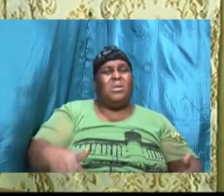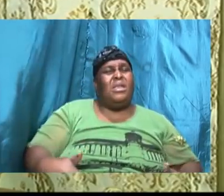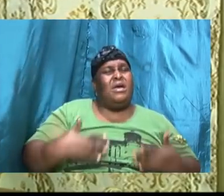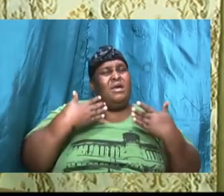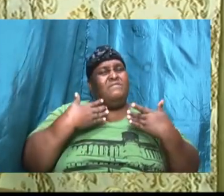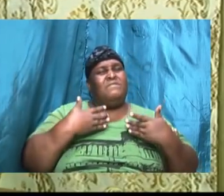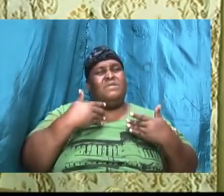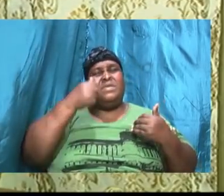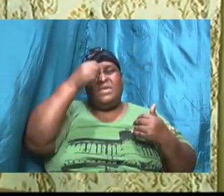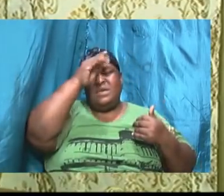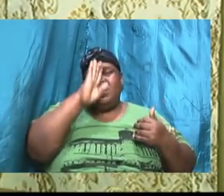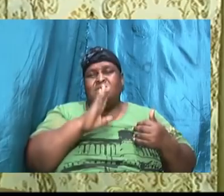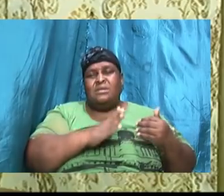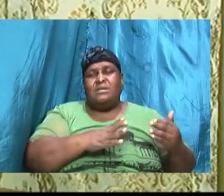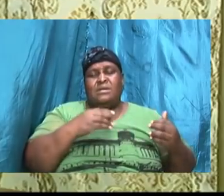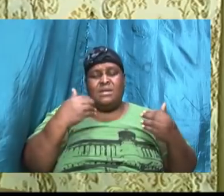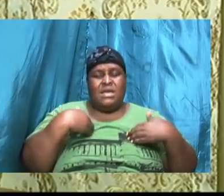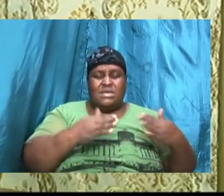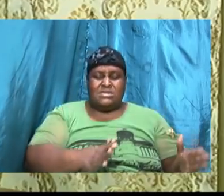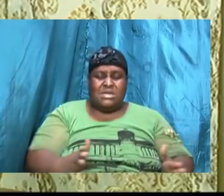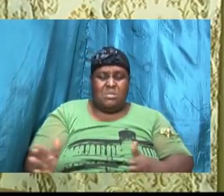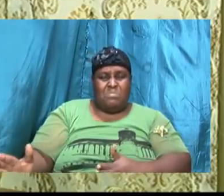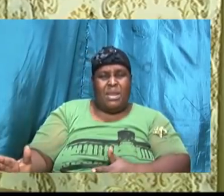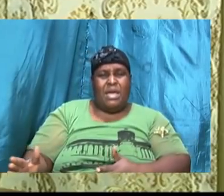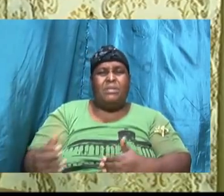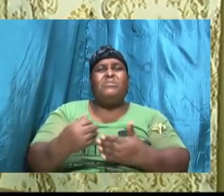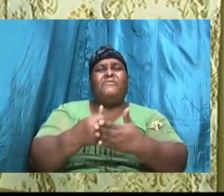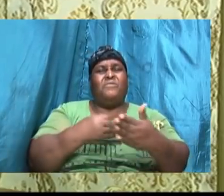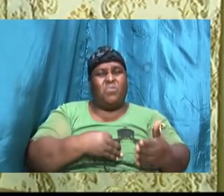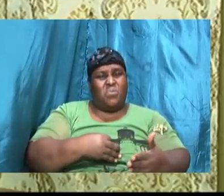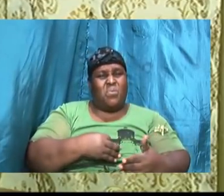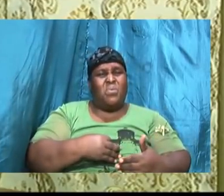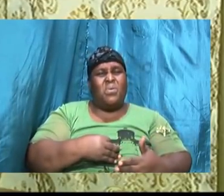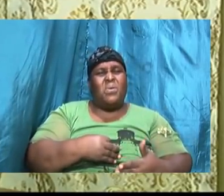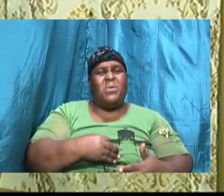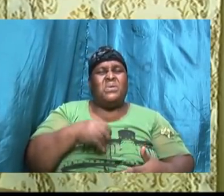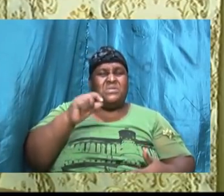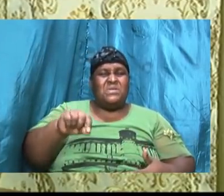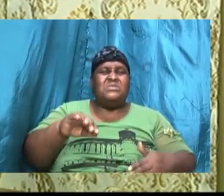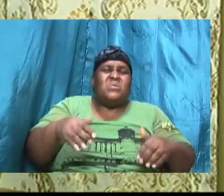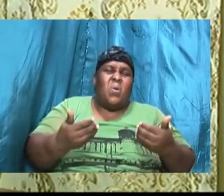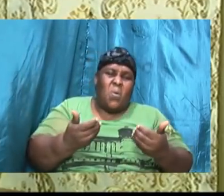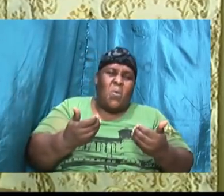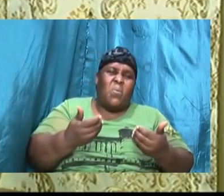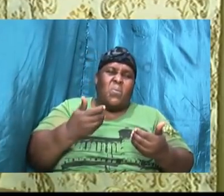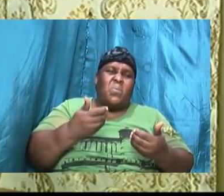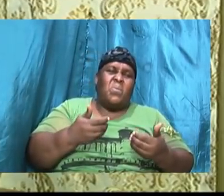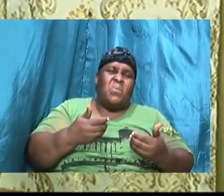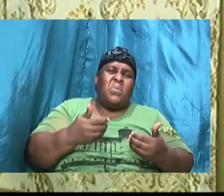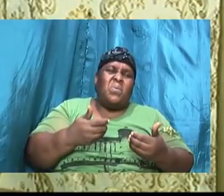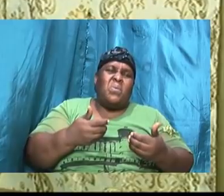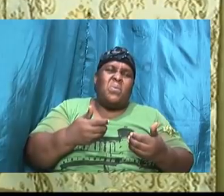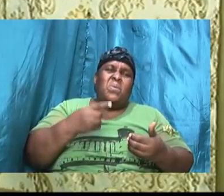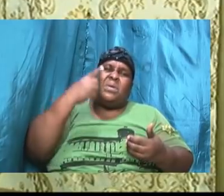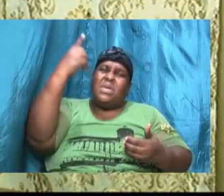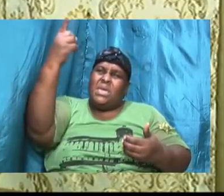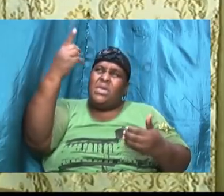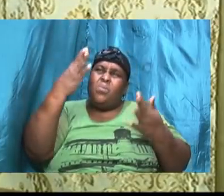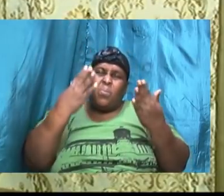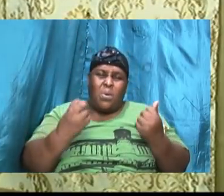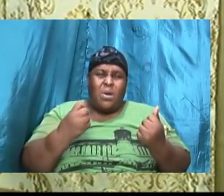planned before and that this is how he wants you to navigate the road but he